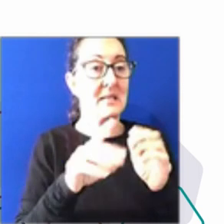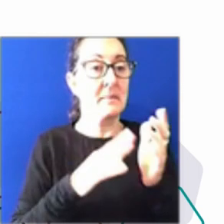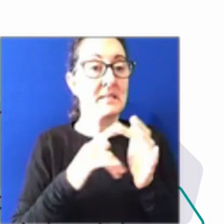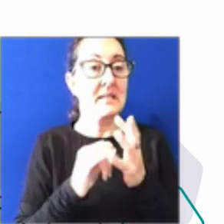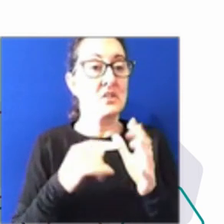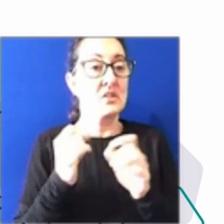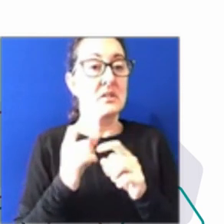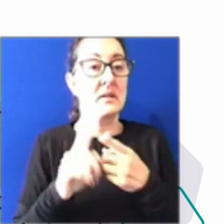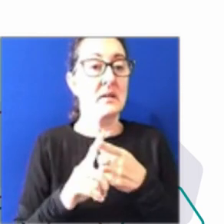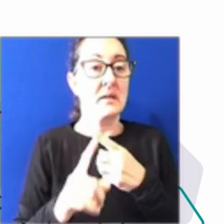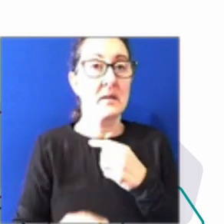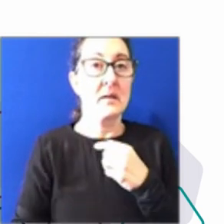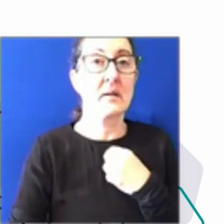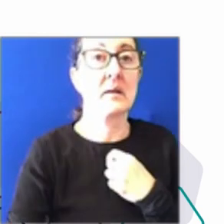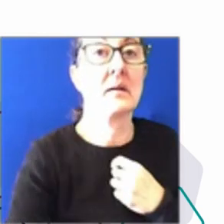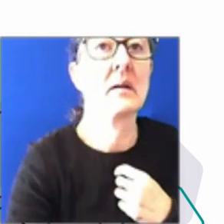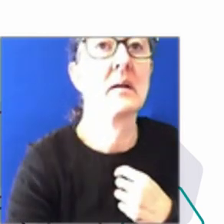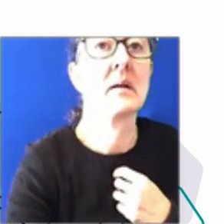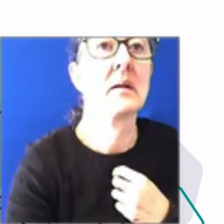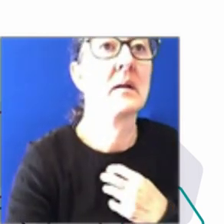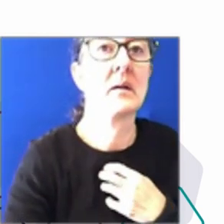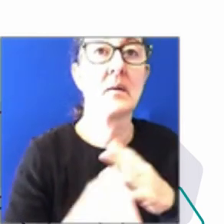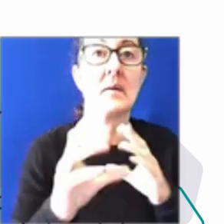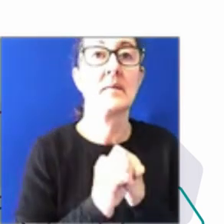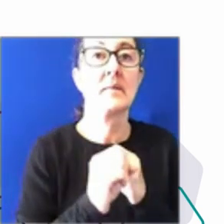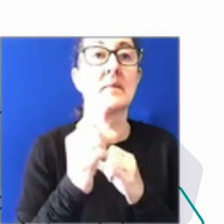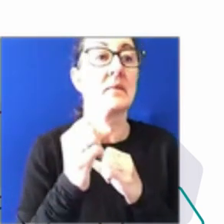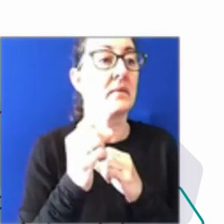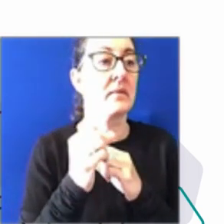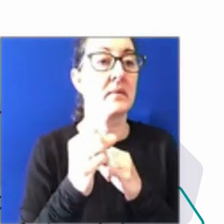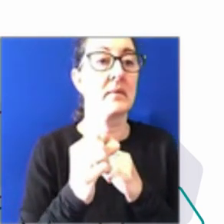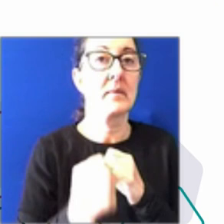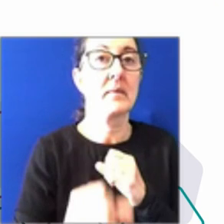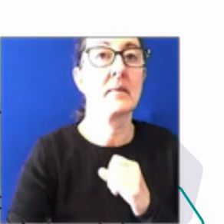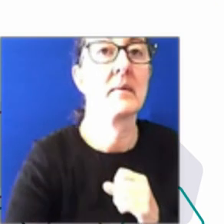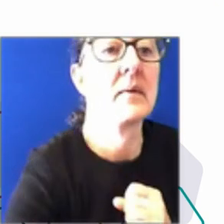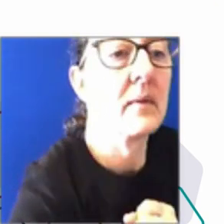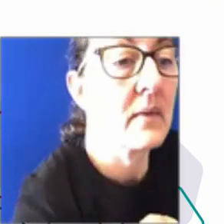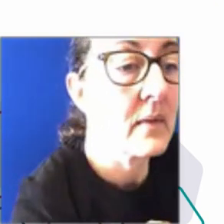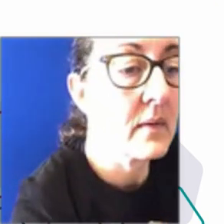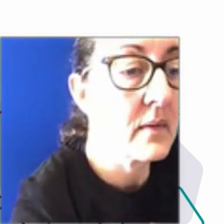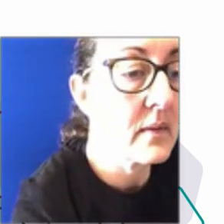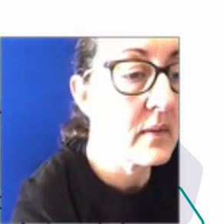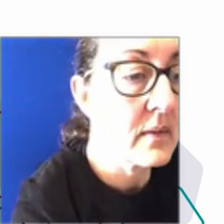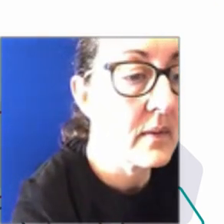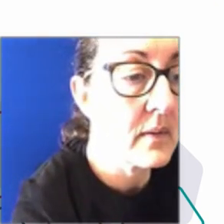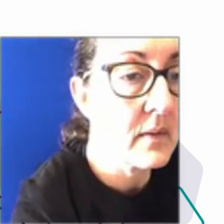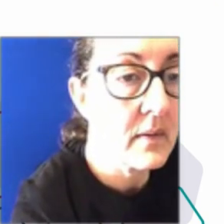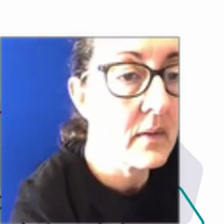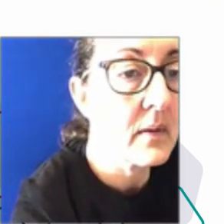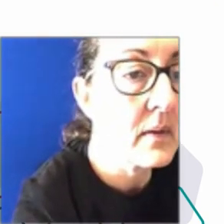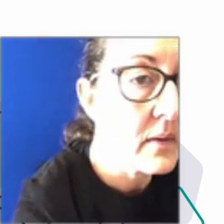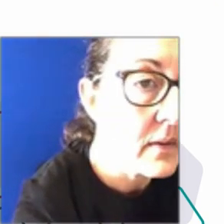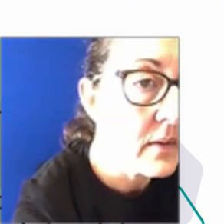friends everywhere. And it really struck me that, I mean, maybe these are dramatic words, but the kind of collective trauma in Victoria was